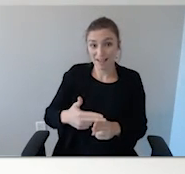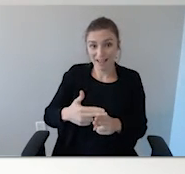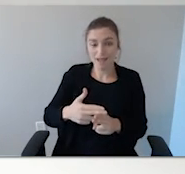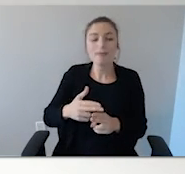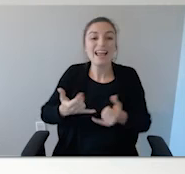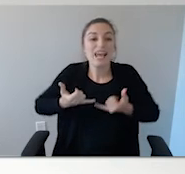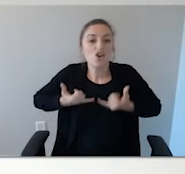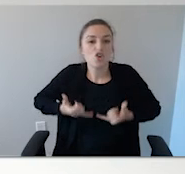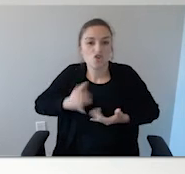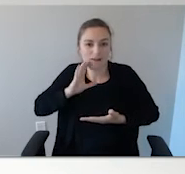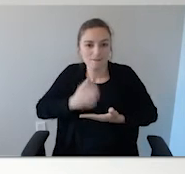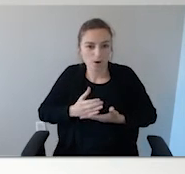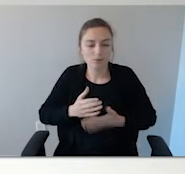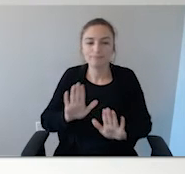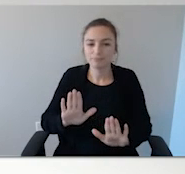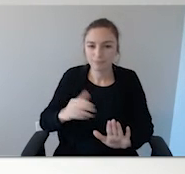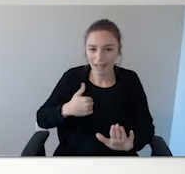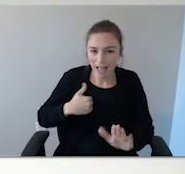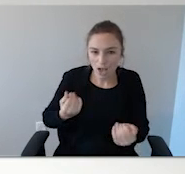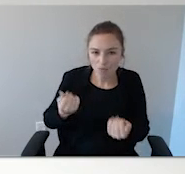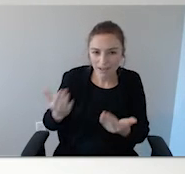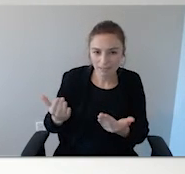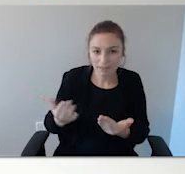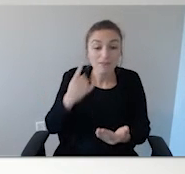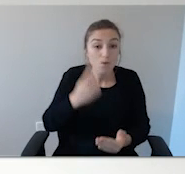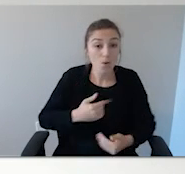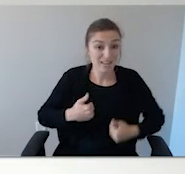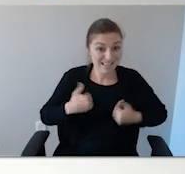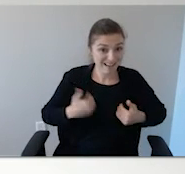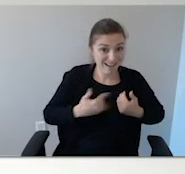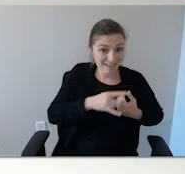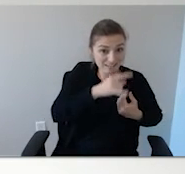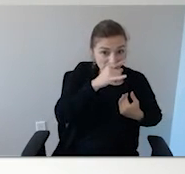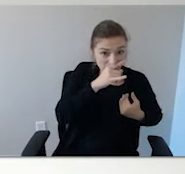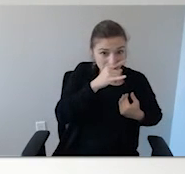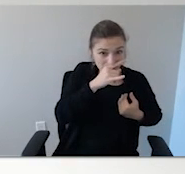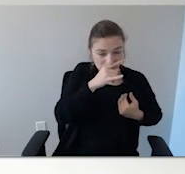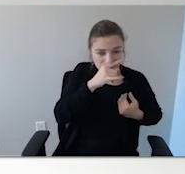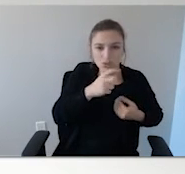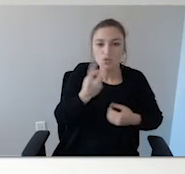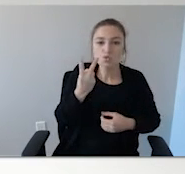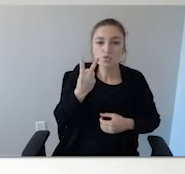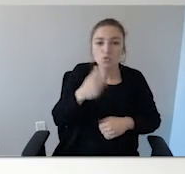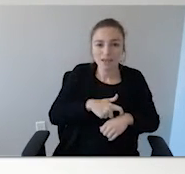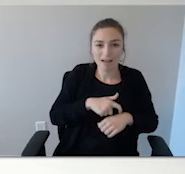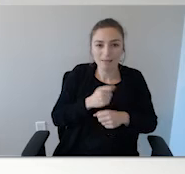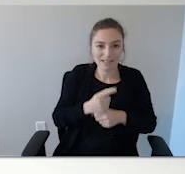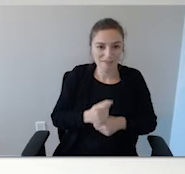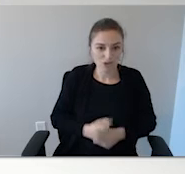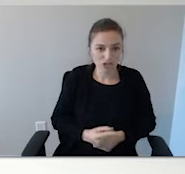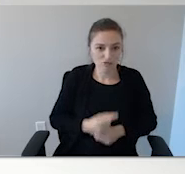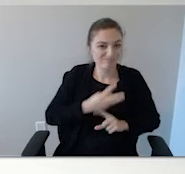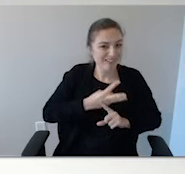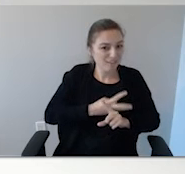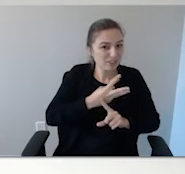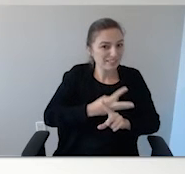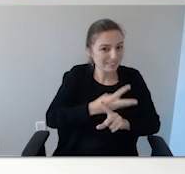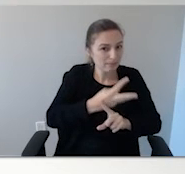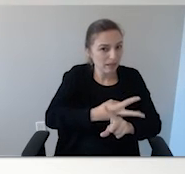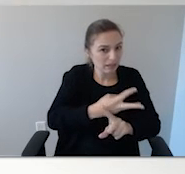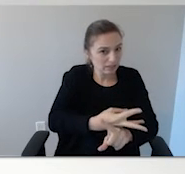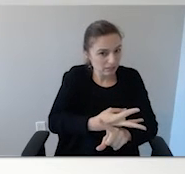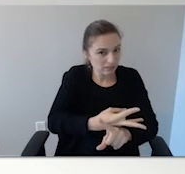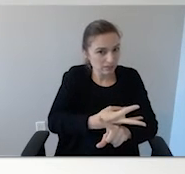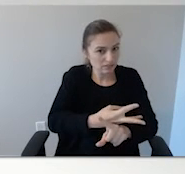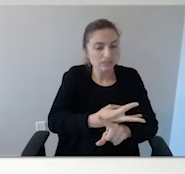changing the photo for little kids at least twice a year, every six months. Maybe more often as they get older.